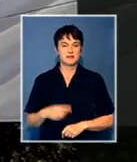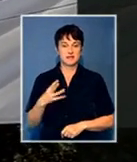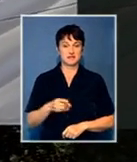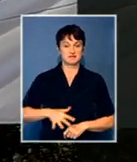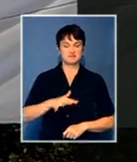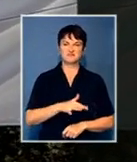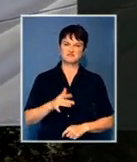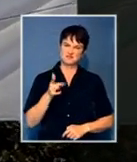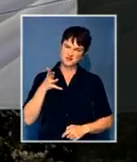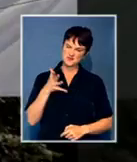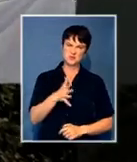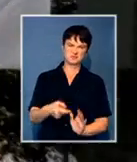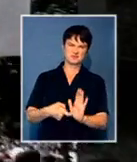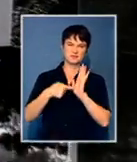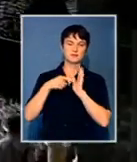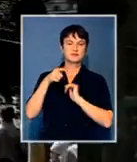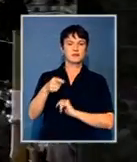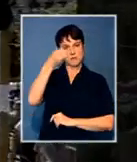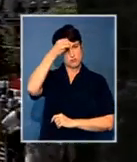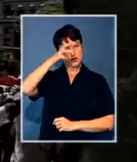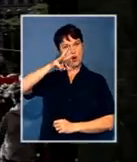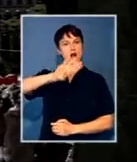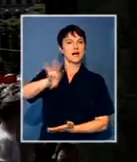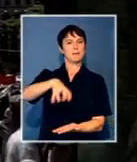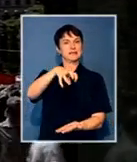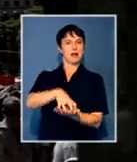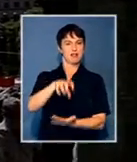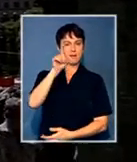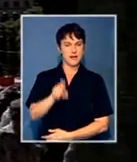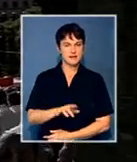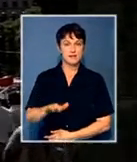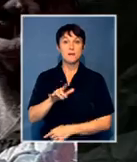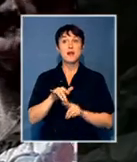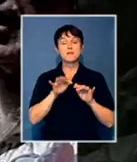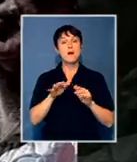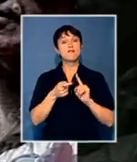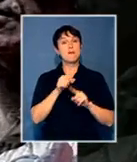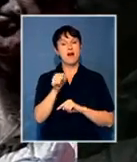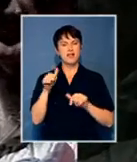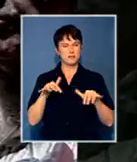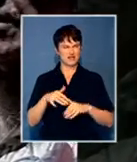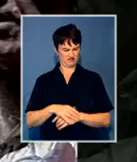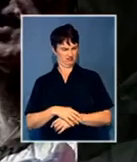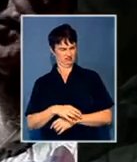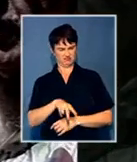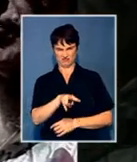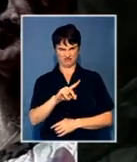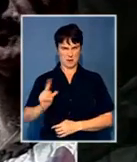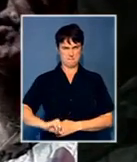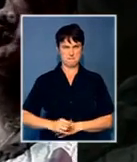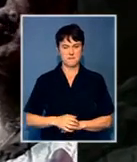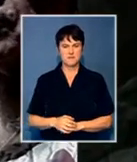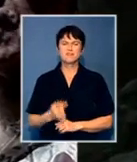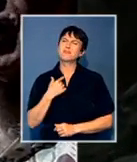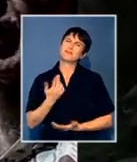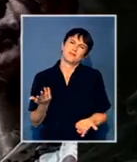support for Pretoria as their capital, people elsewhere had mixed feelings. I would appreciate if